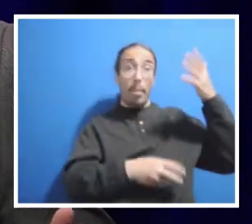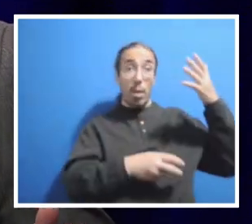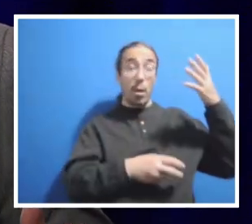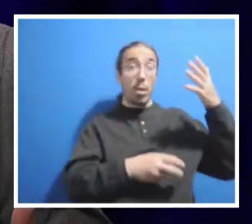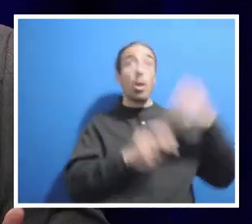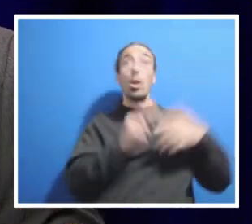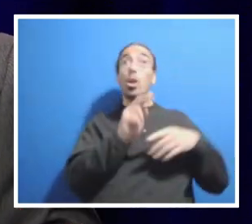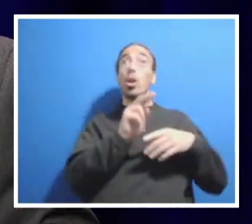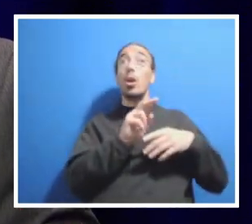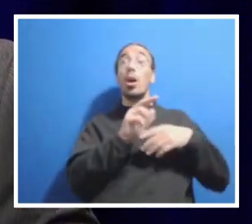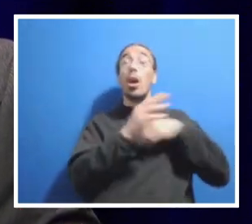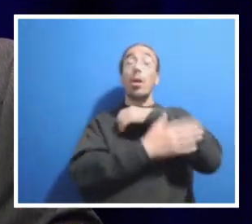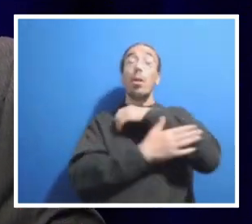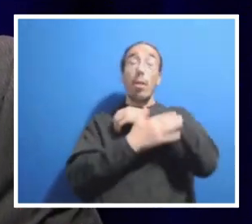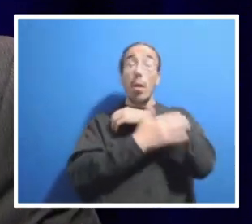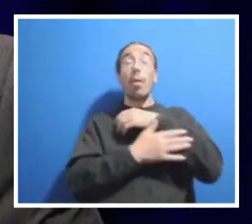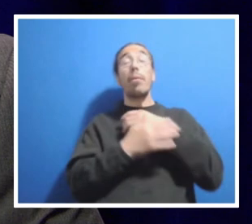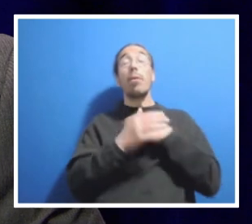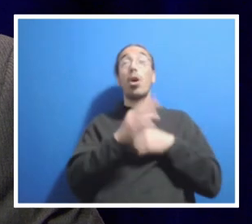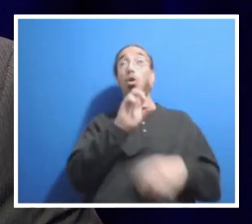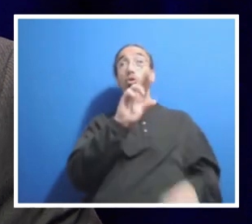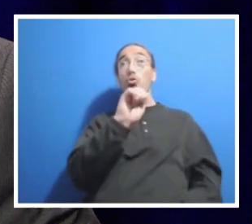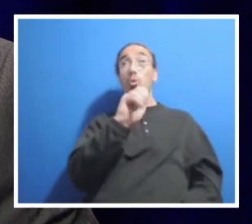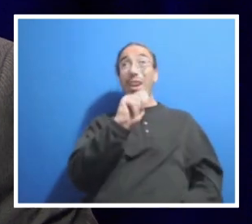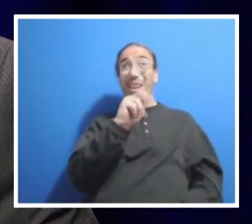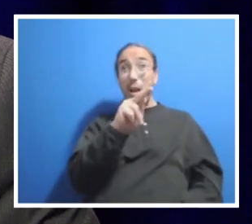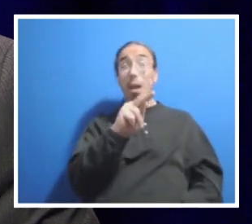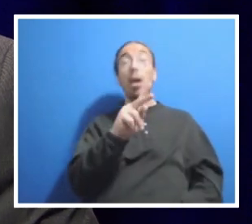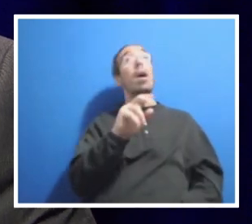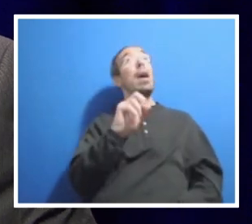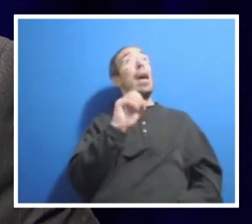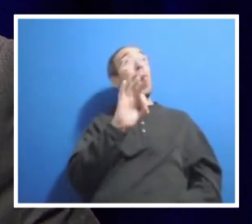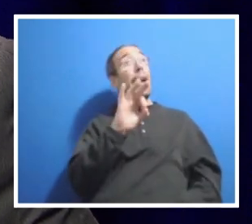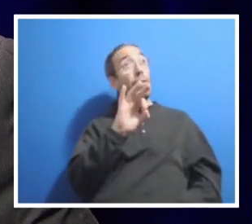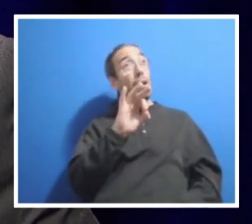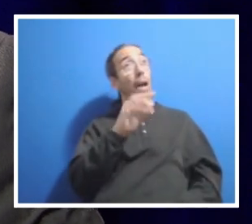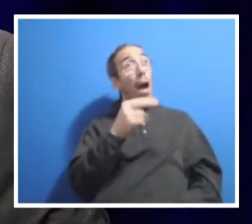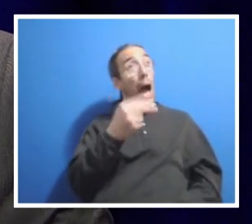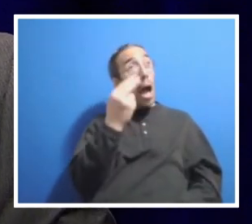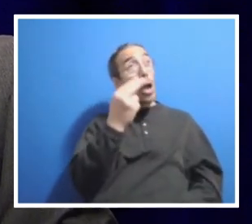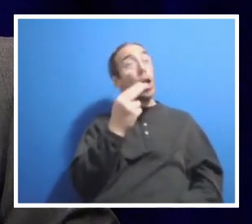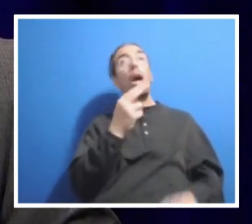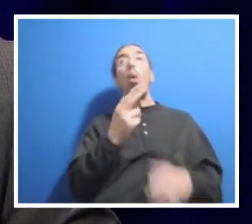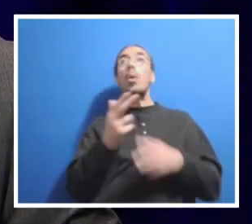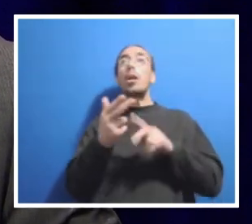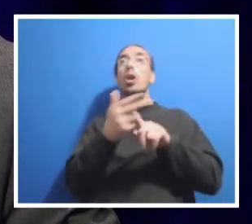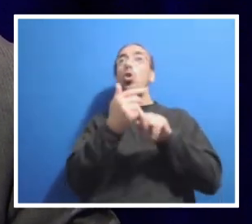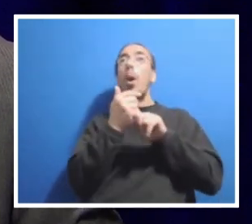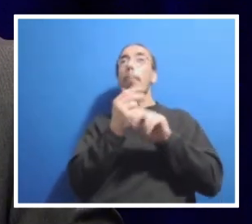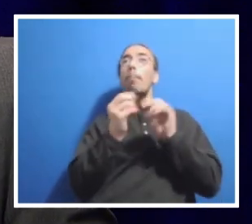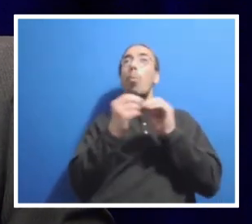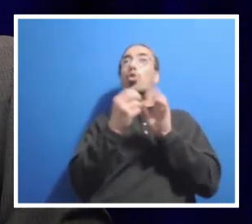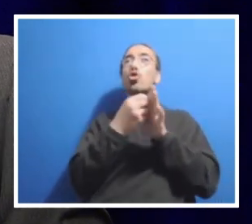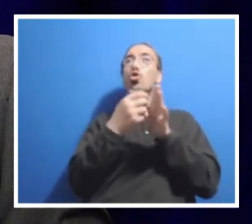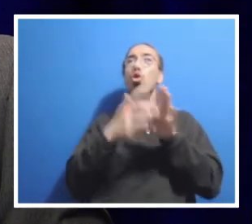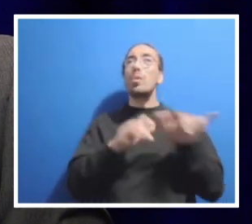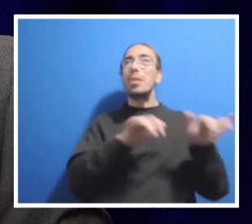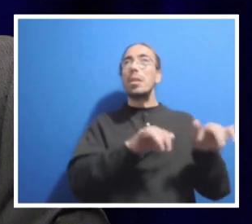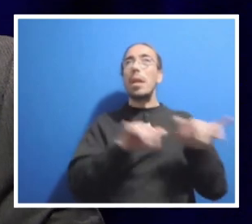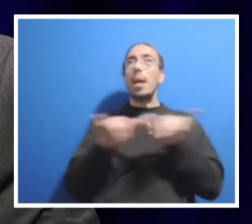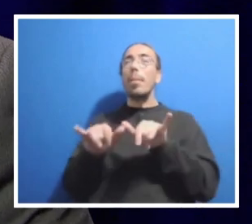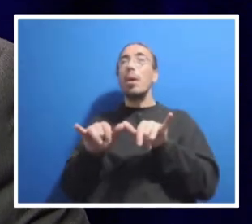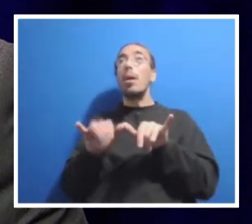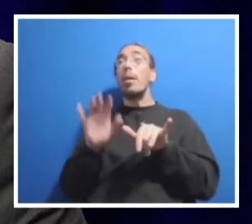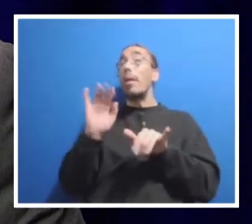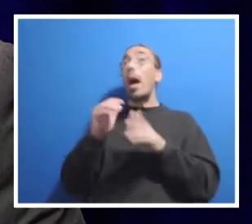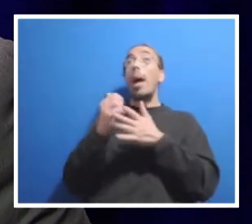have a higher ranking, then you attract more students, more high-tier faculty, and then that is sort of a cyclical nature that helps you raise